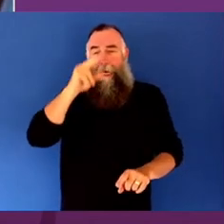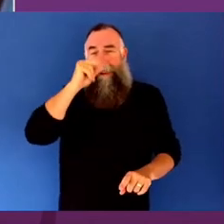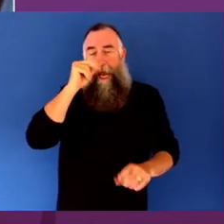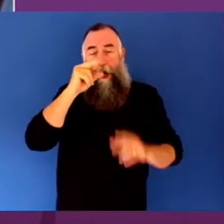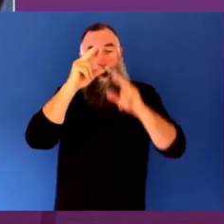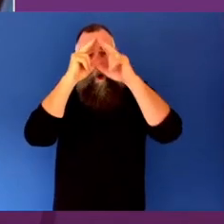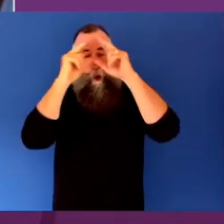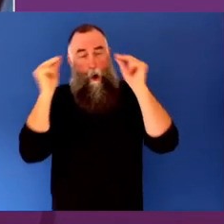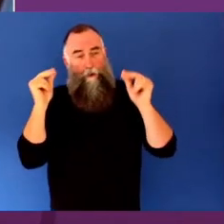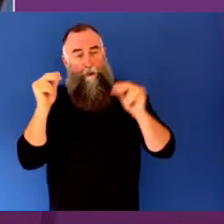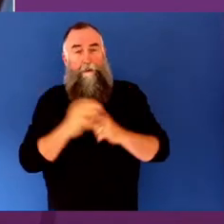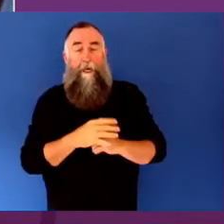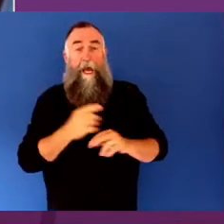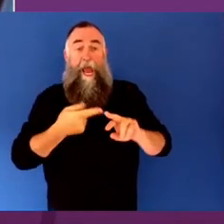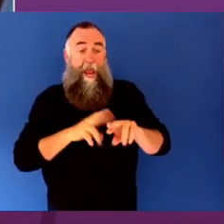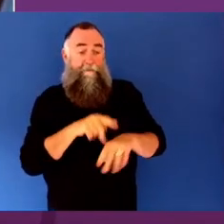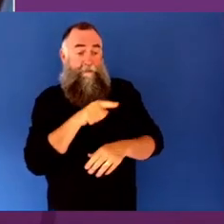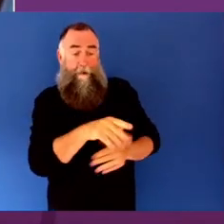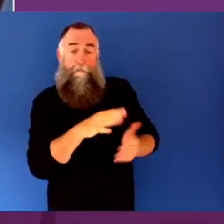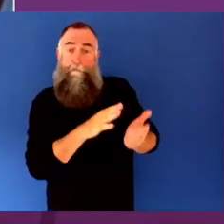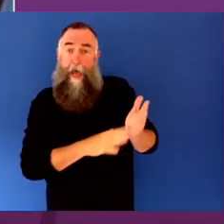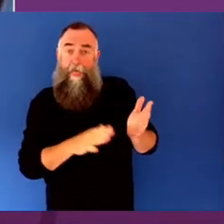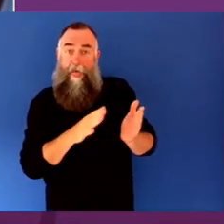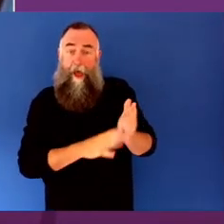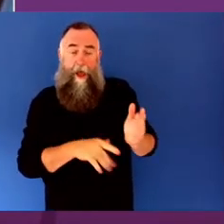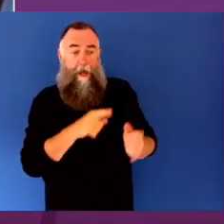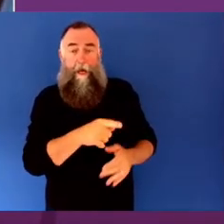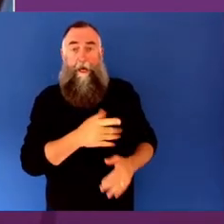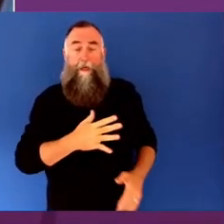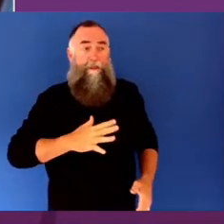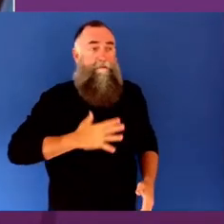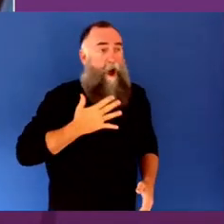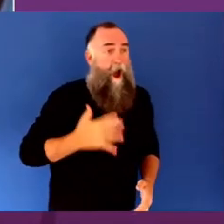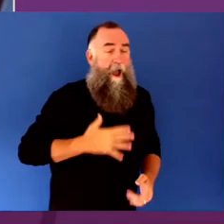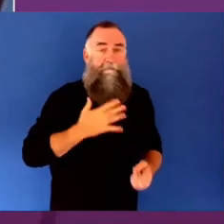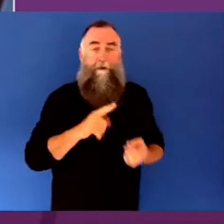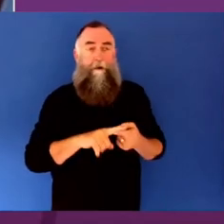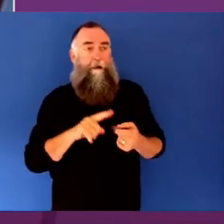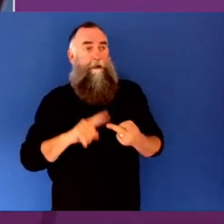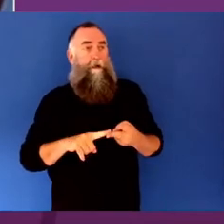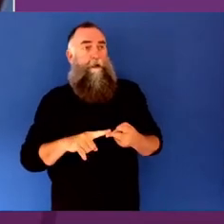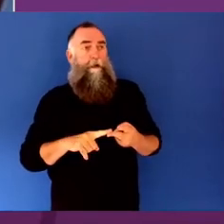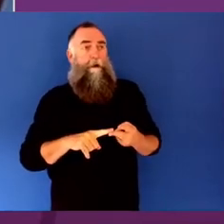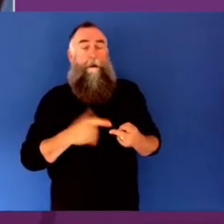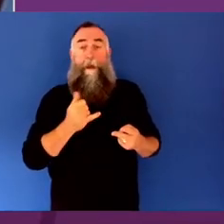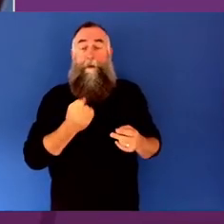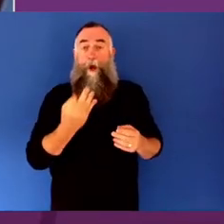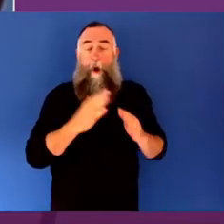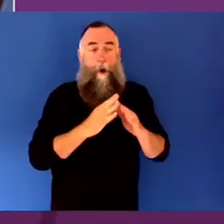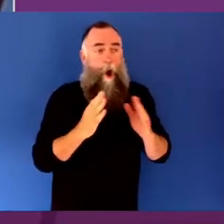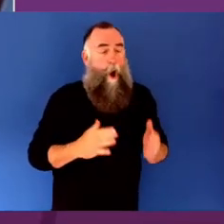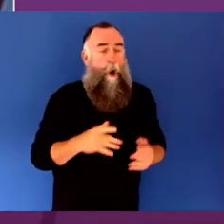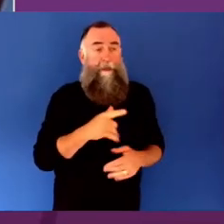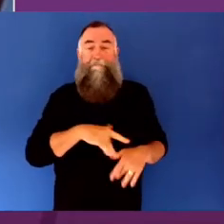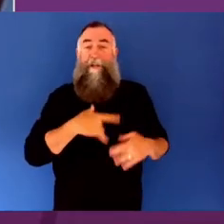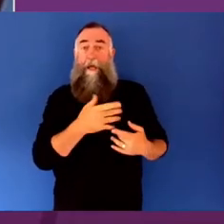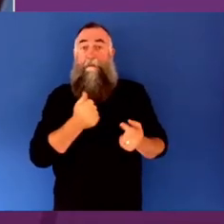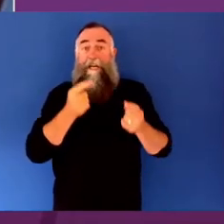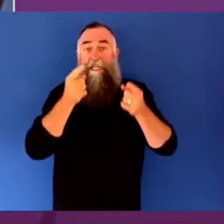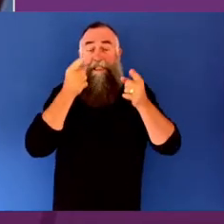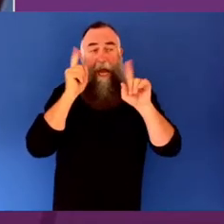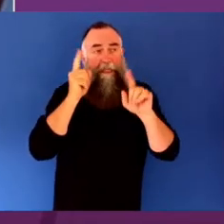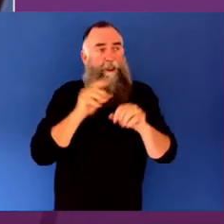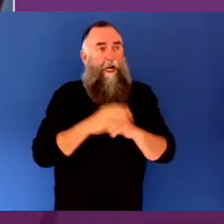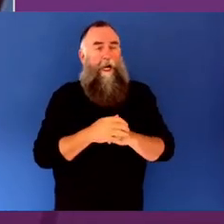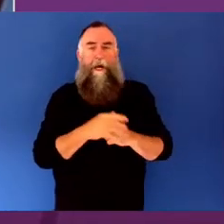they're in survival mode, if they're homeless, if they're hungry, if they're an imminent fear or danger, then